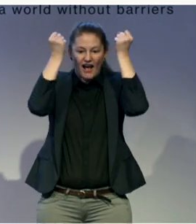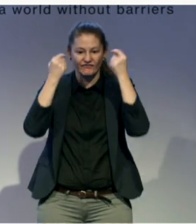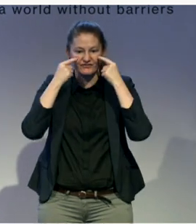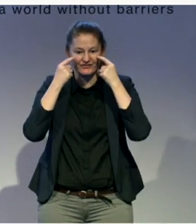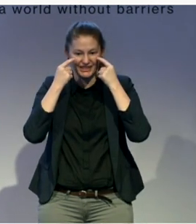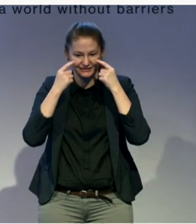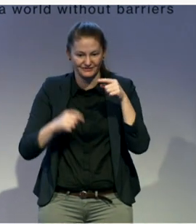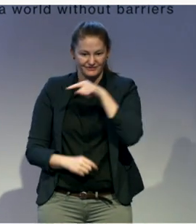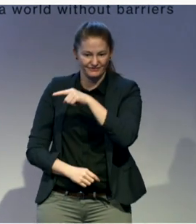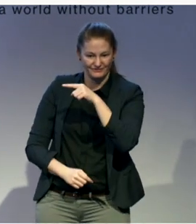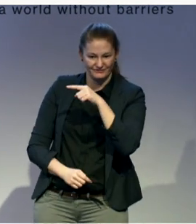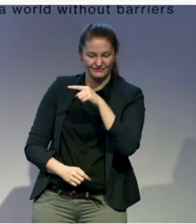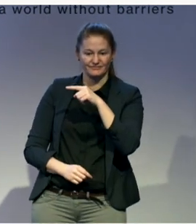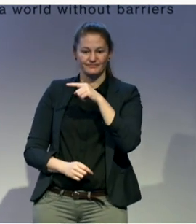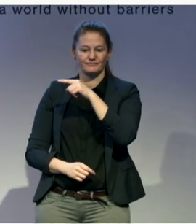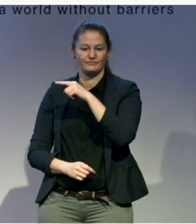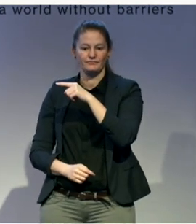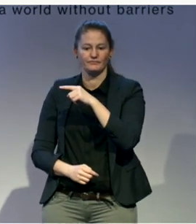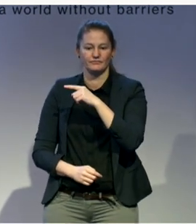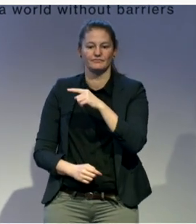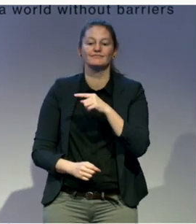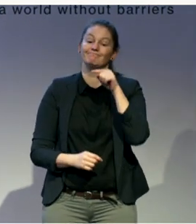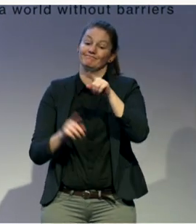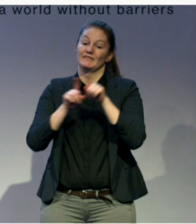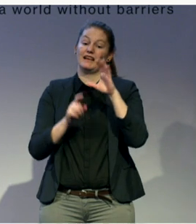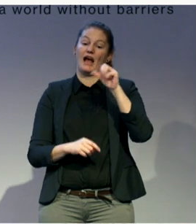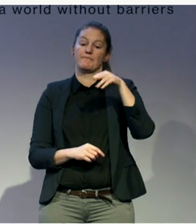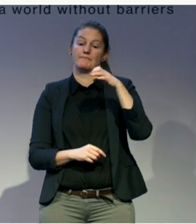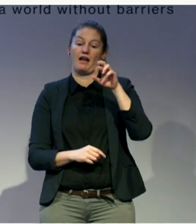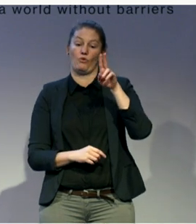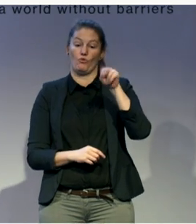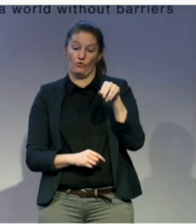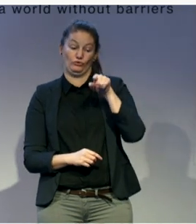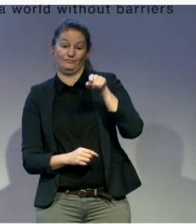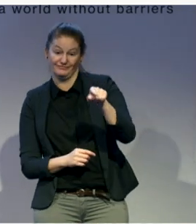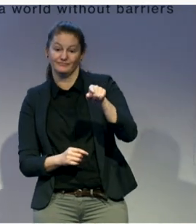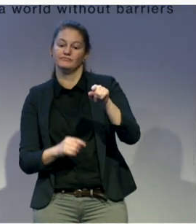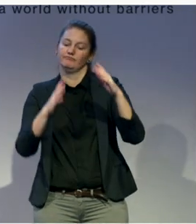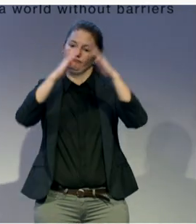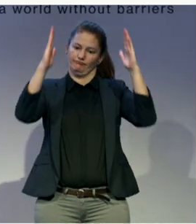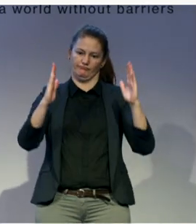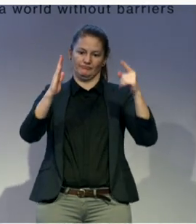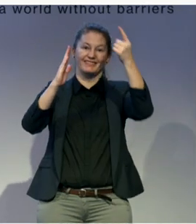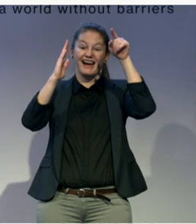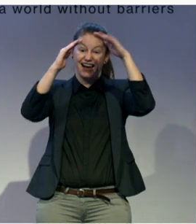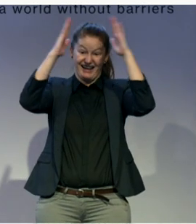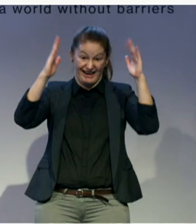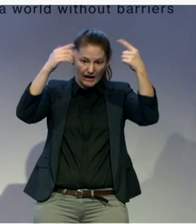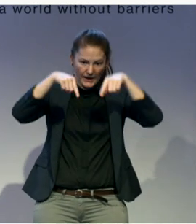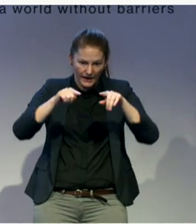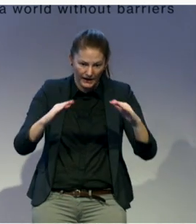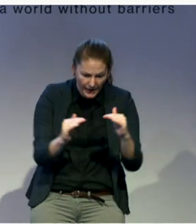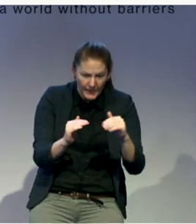ramps, improved lighting, and low-level tables to increase accessibility. India is seeing a great increase in the number of people with disabilities,